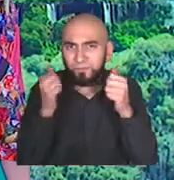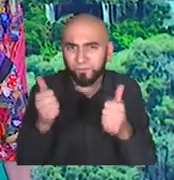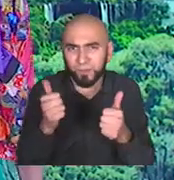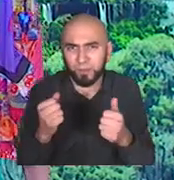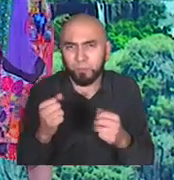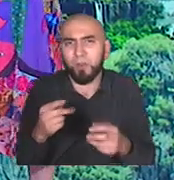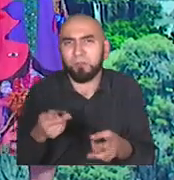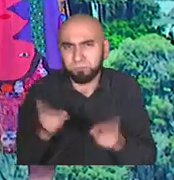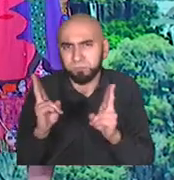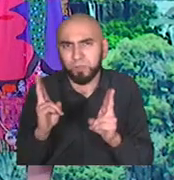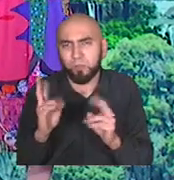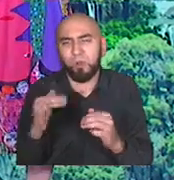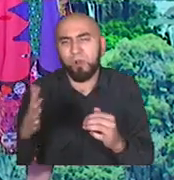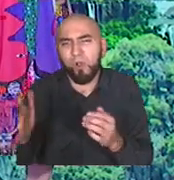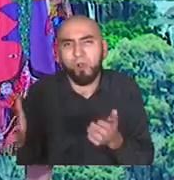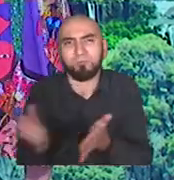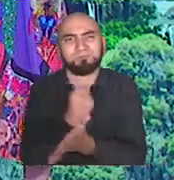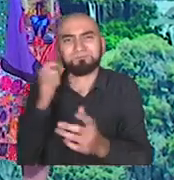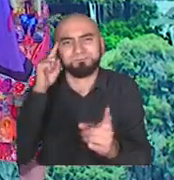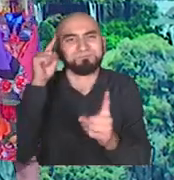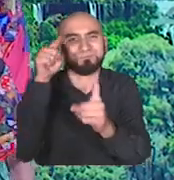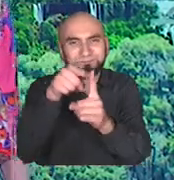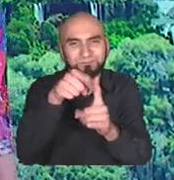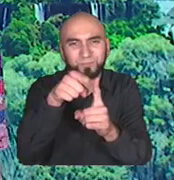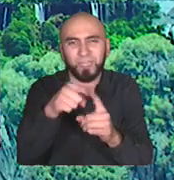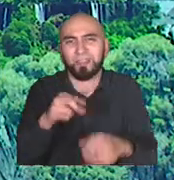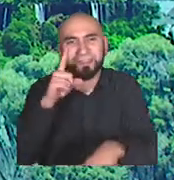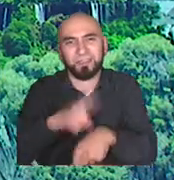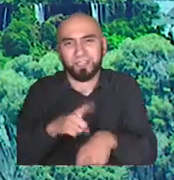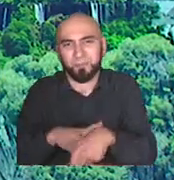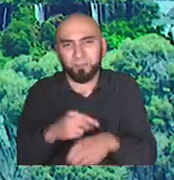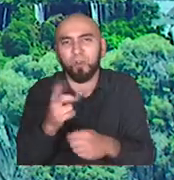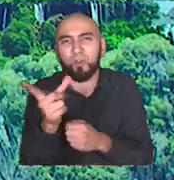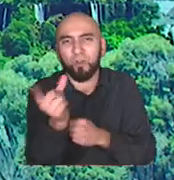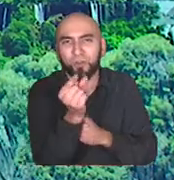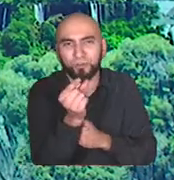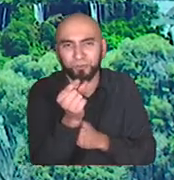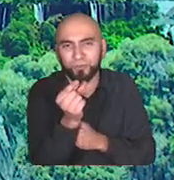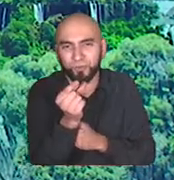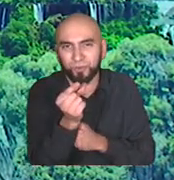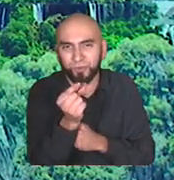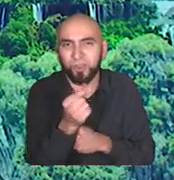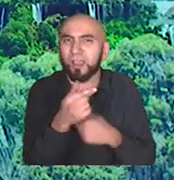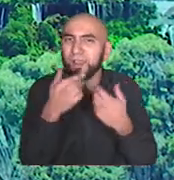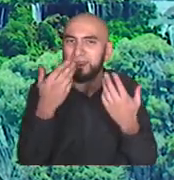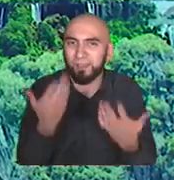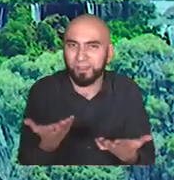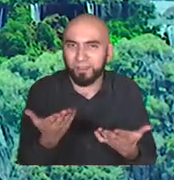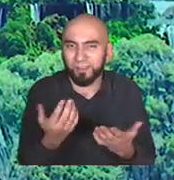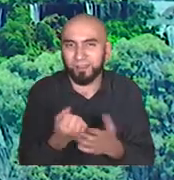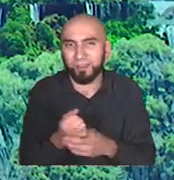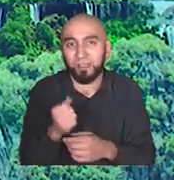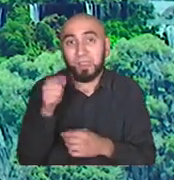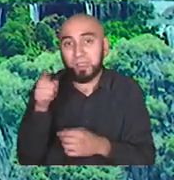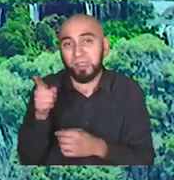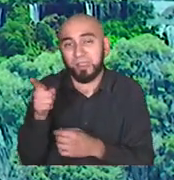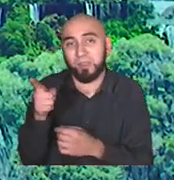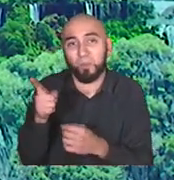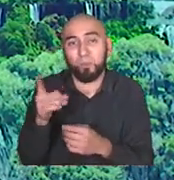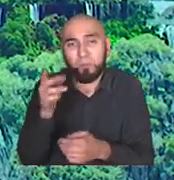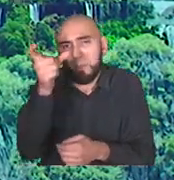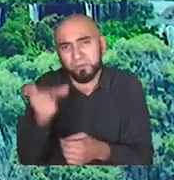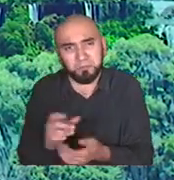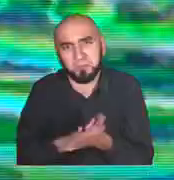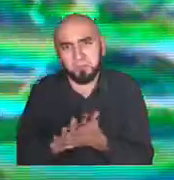and a very good designer, maybe even a furniture designer, tries to take away those steps until there's nothing